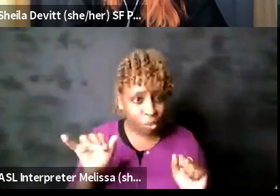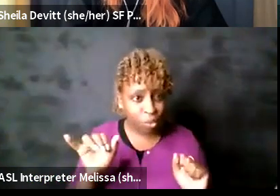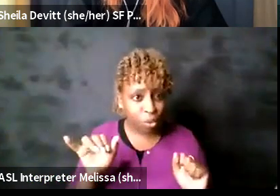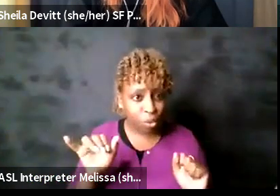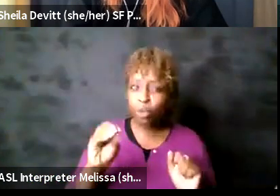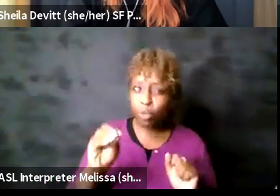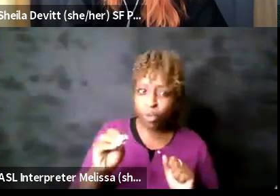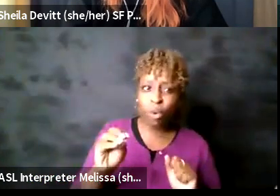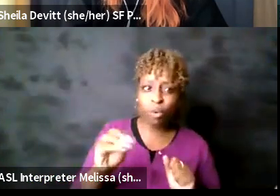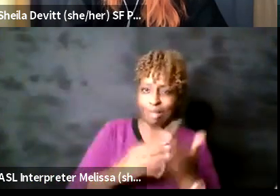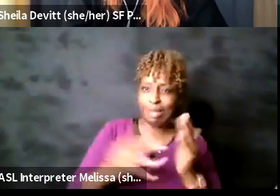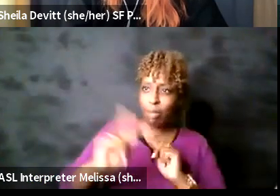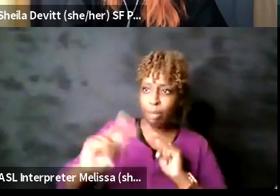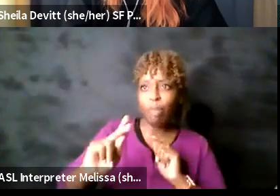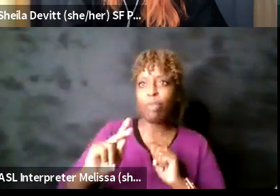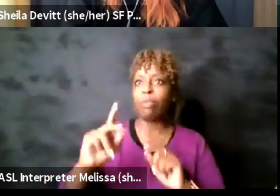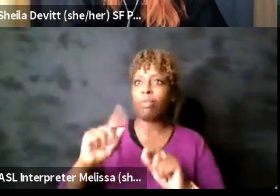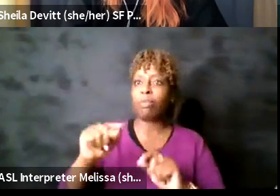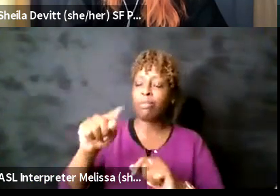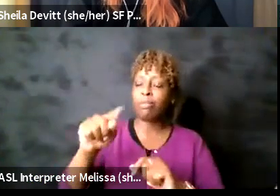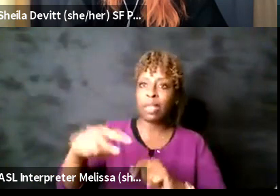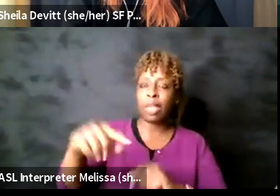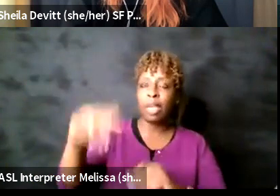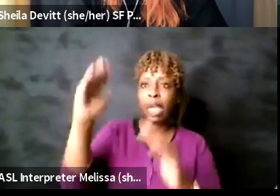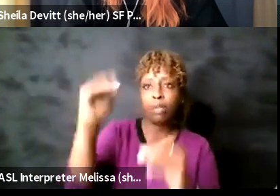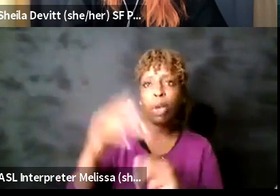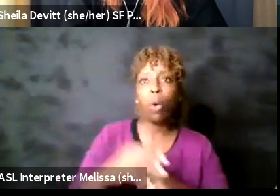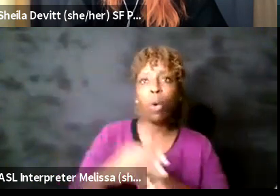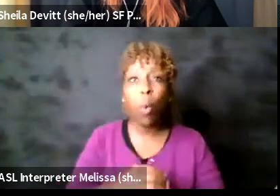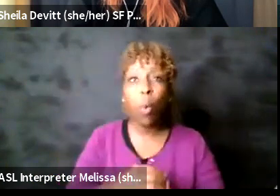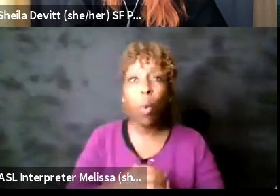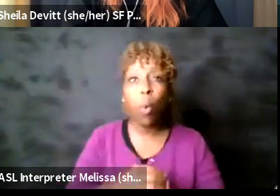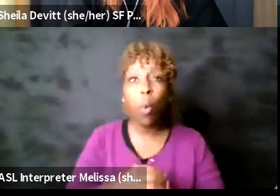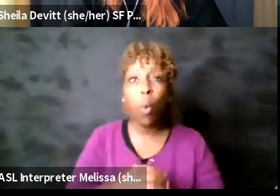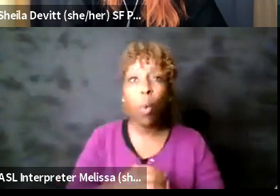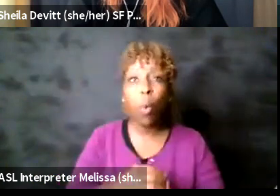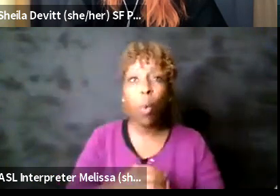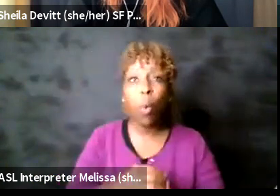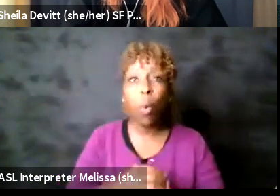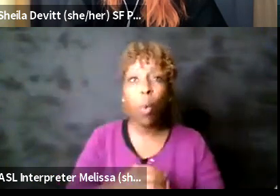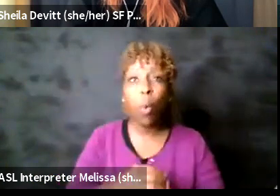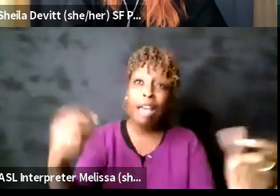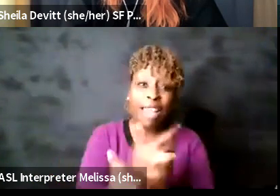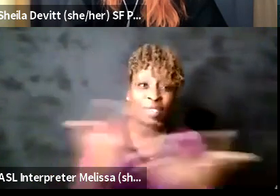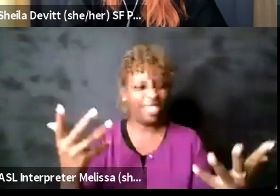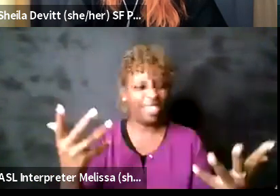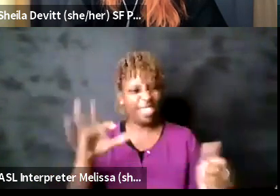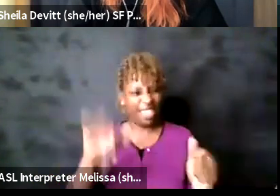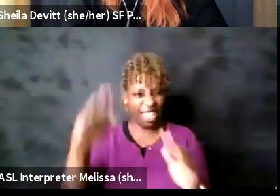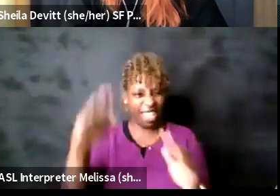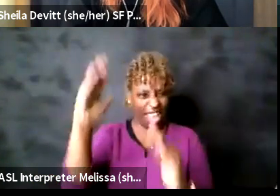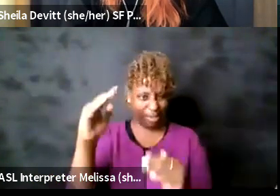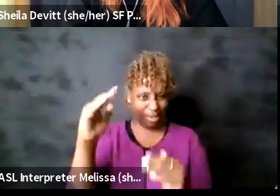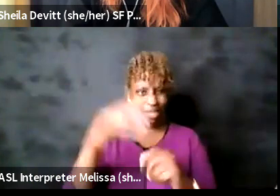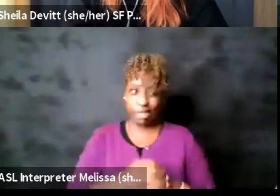people don't have and expect things they they have an expectation a preset expectation of the way they expect their evening to